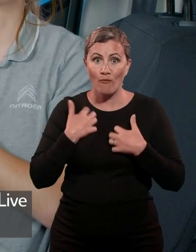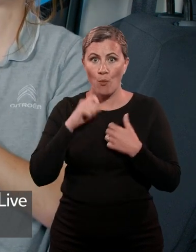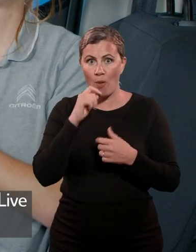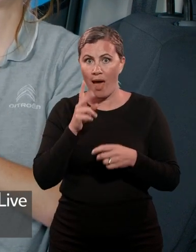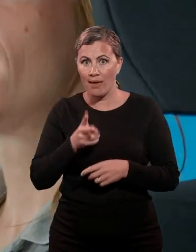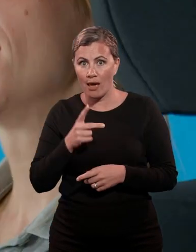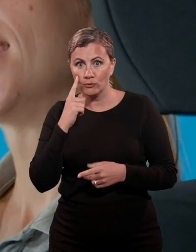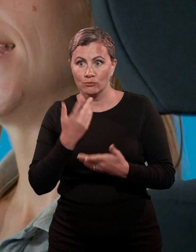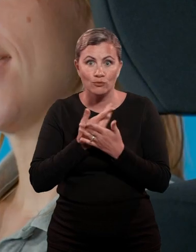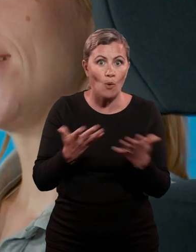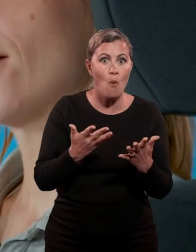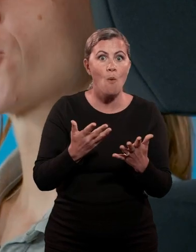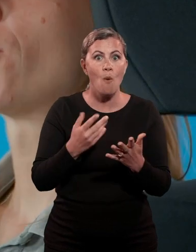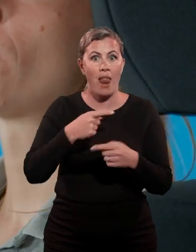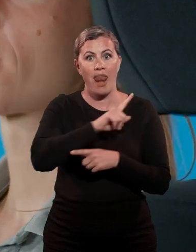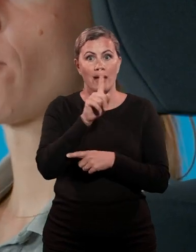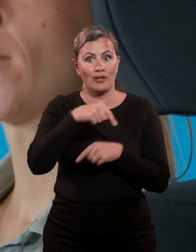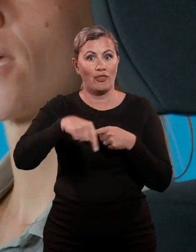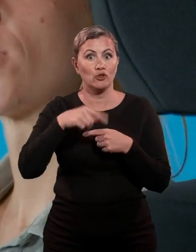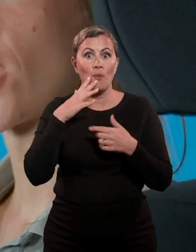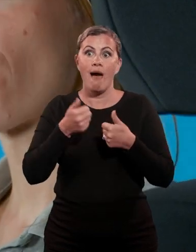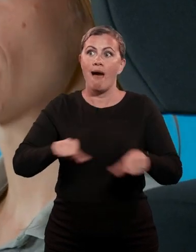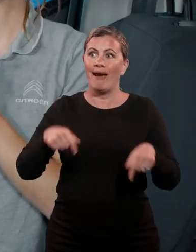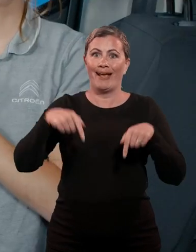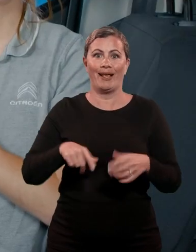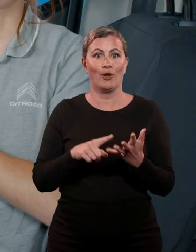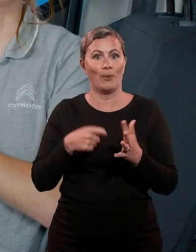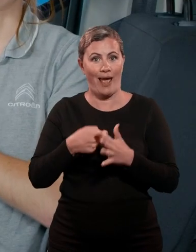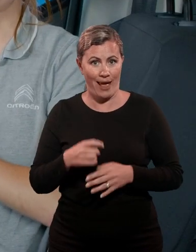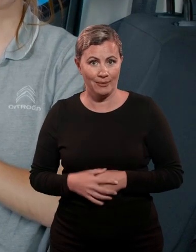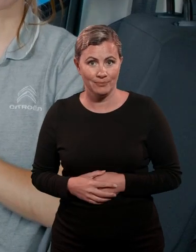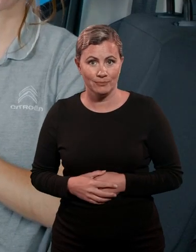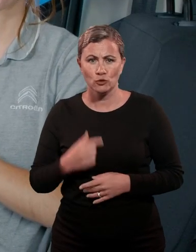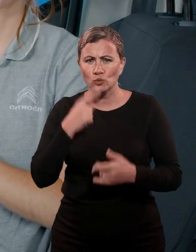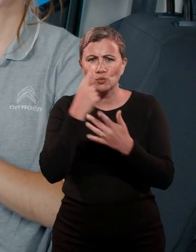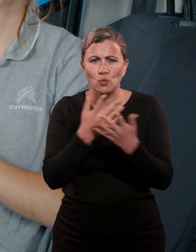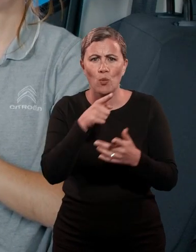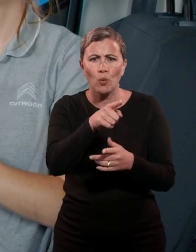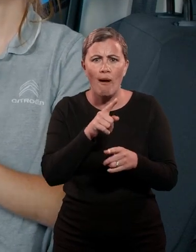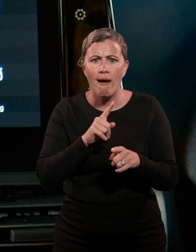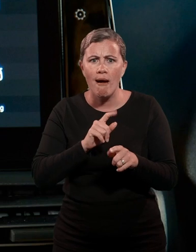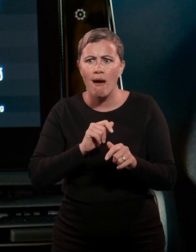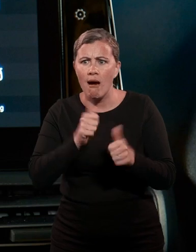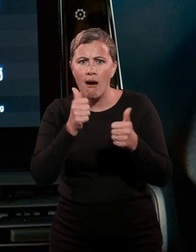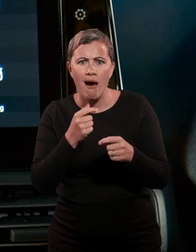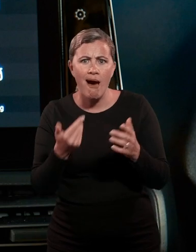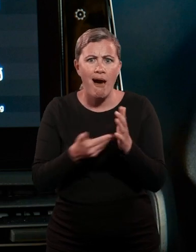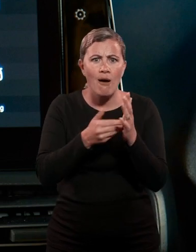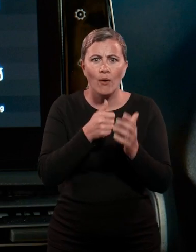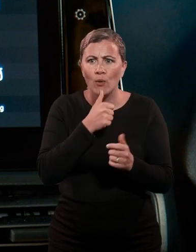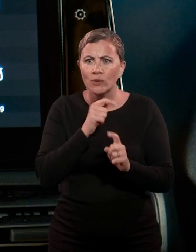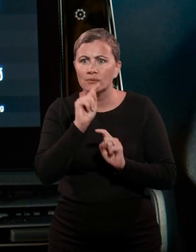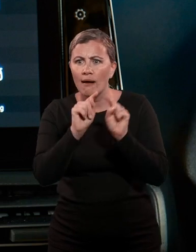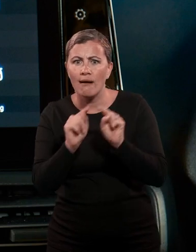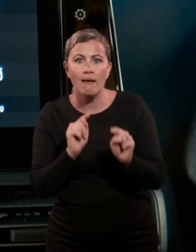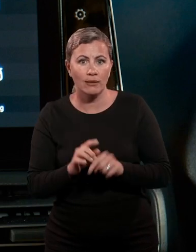in the UK. Let me now show you some of Berlingo's incredibly user-friendly features. All versions get this